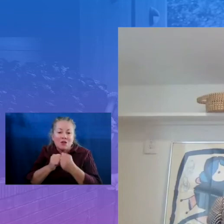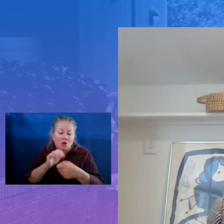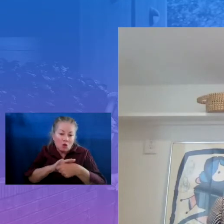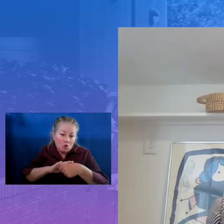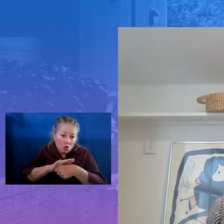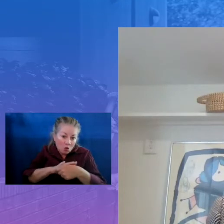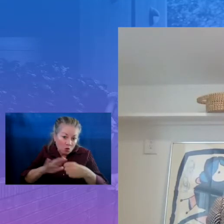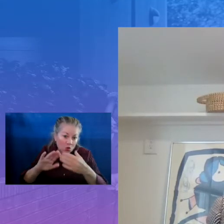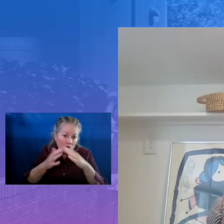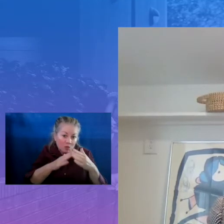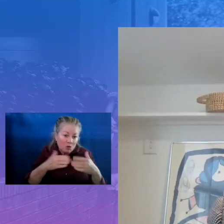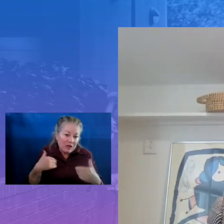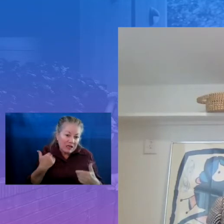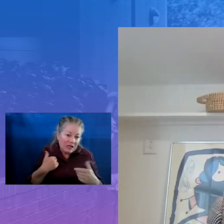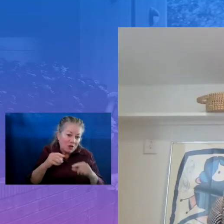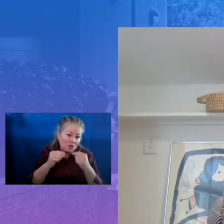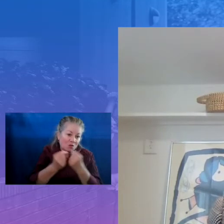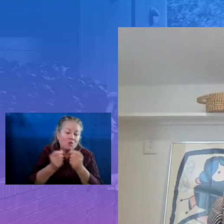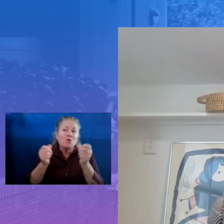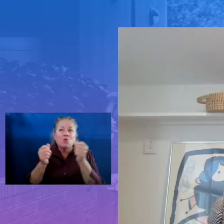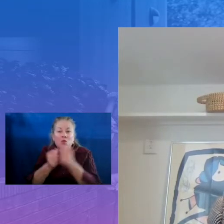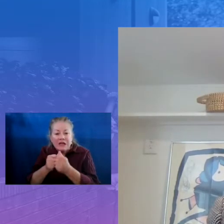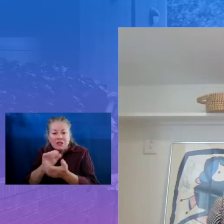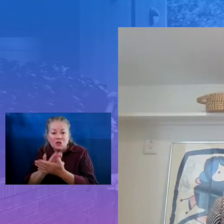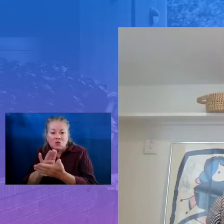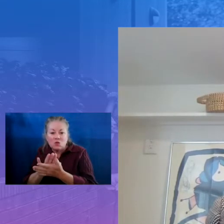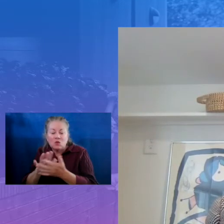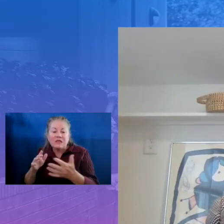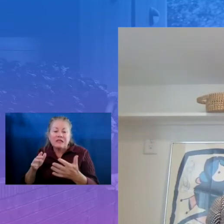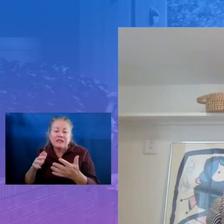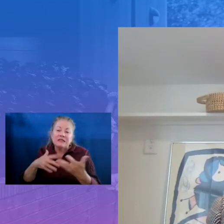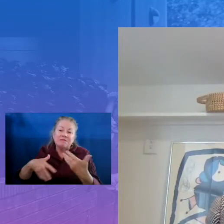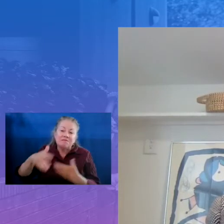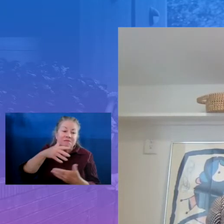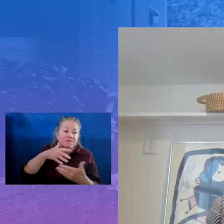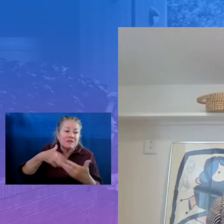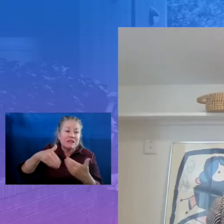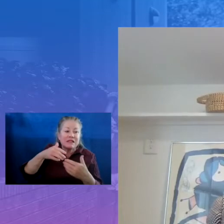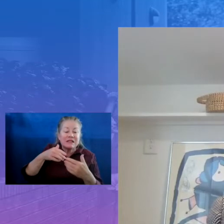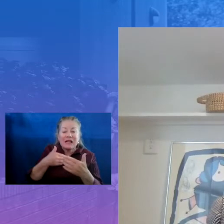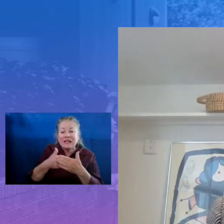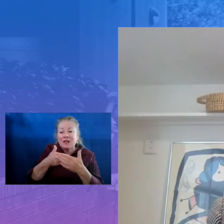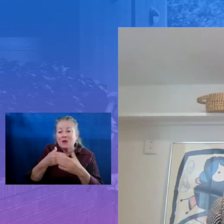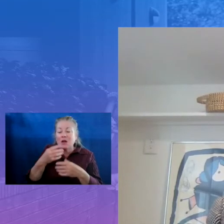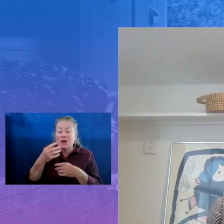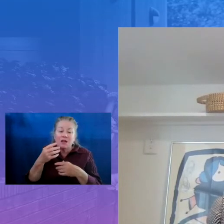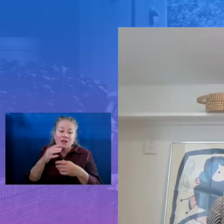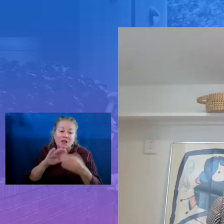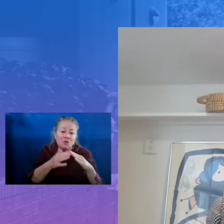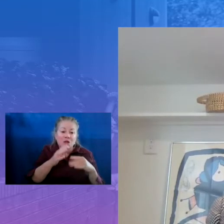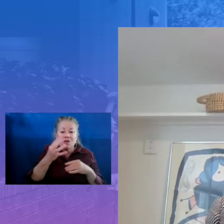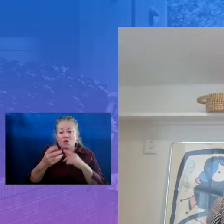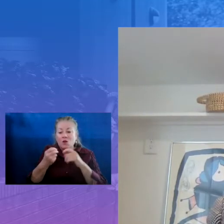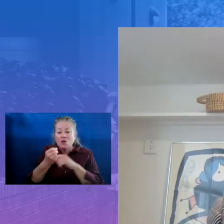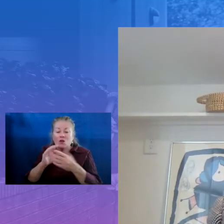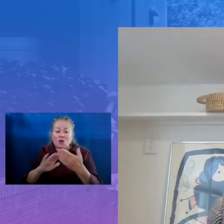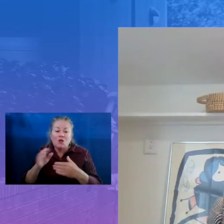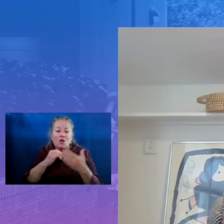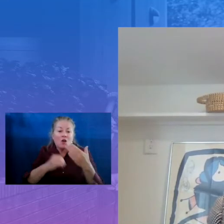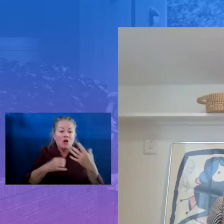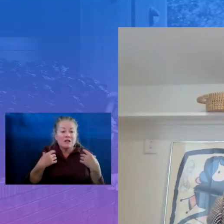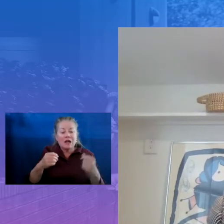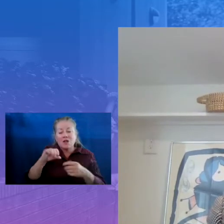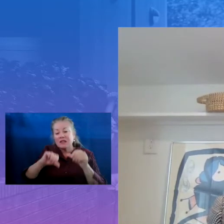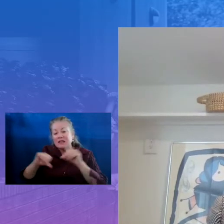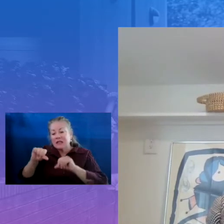schools, nearby community and four-year colleges, arts, health, and science groups. I know this sounds like more